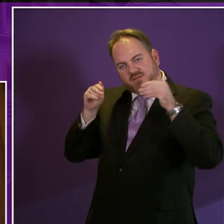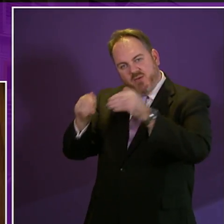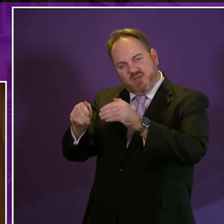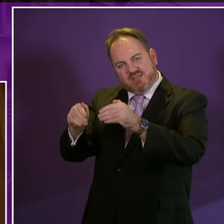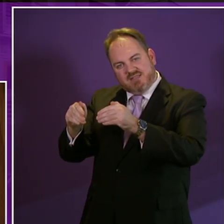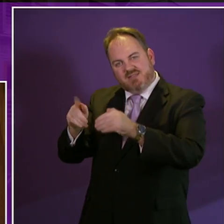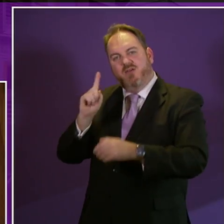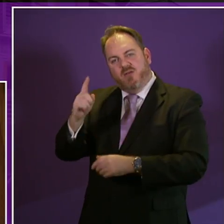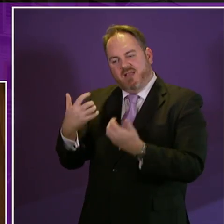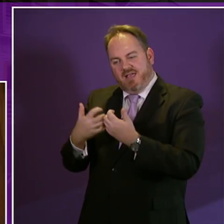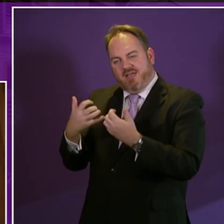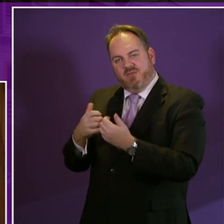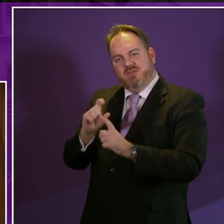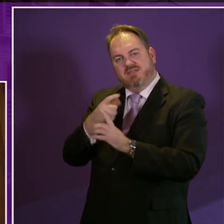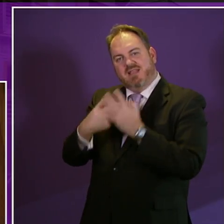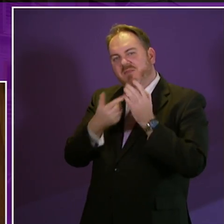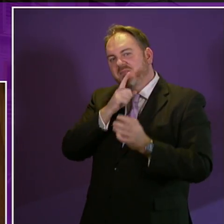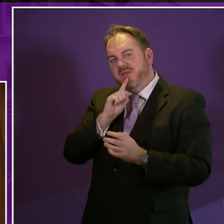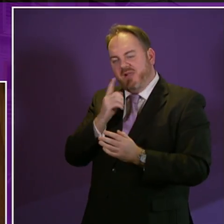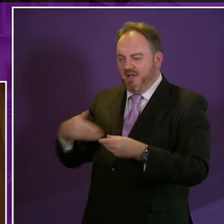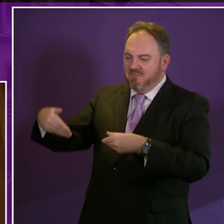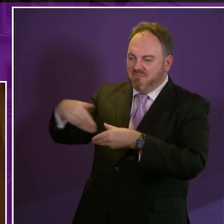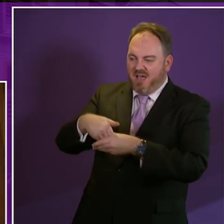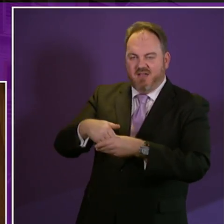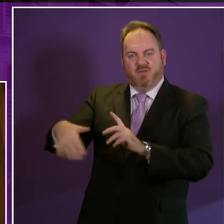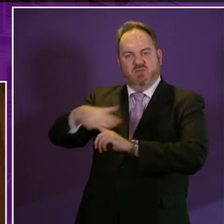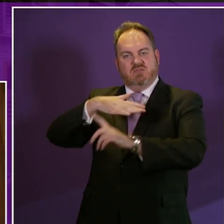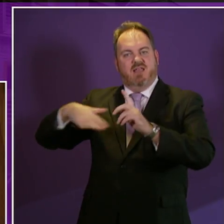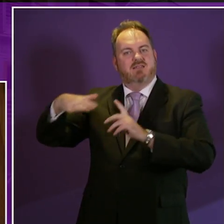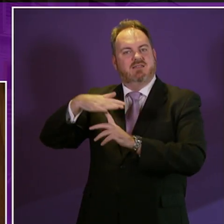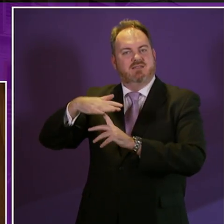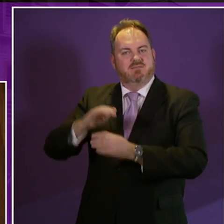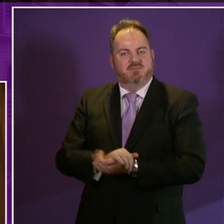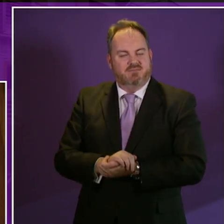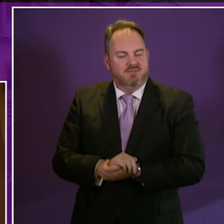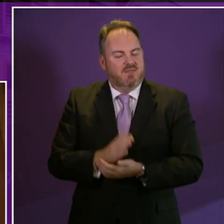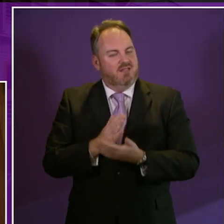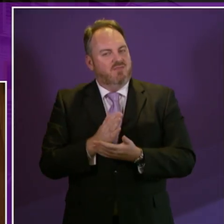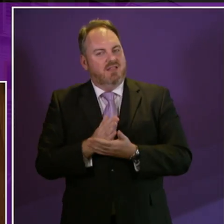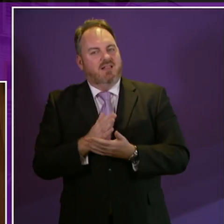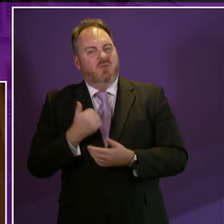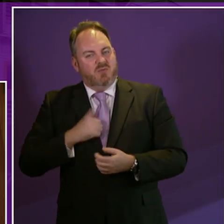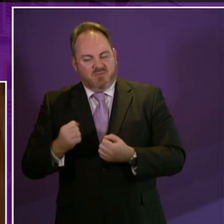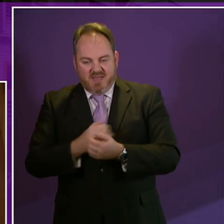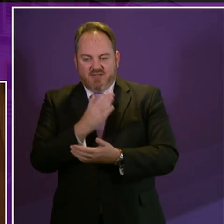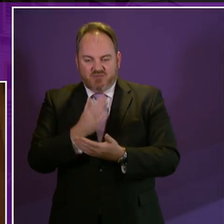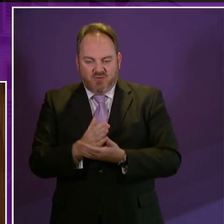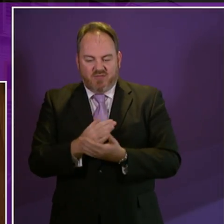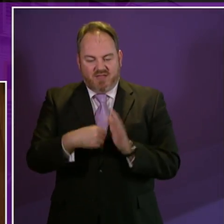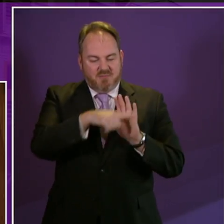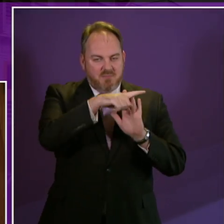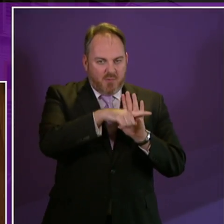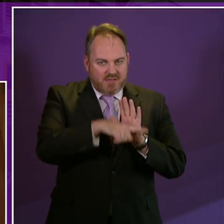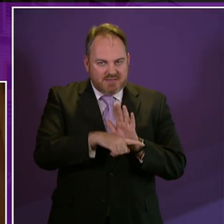delivery plan recognises the human rights of disabled people and must underpin all of our activities across a whole range of policy and